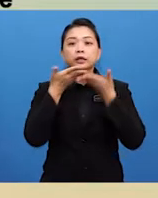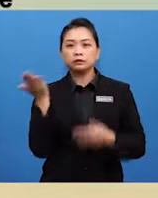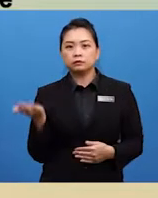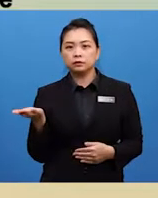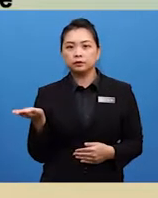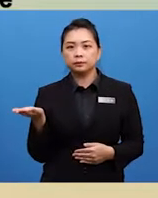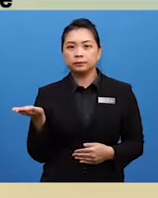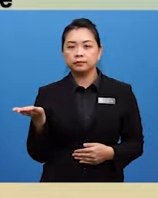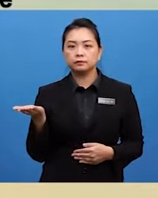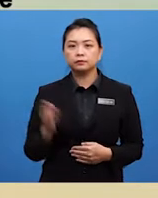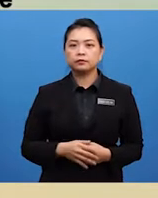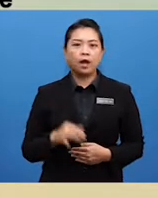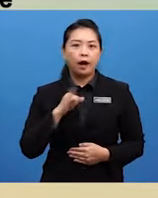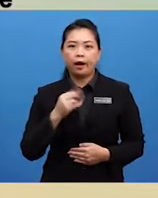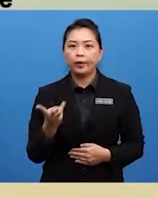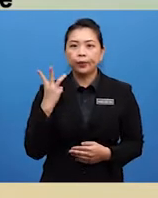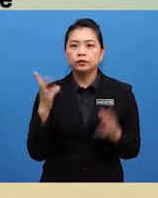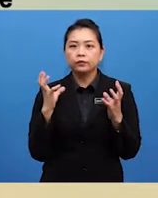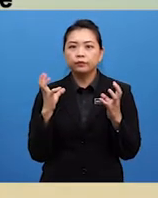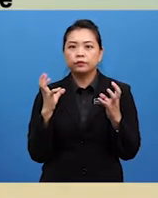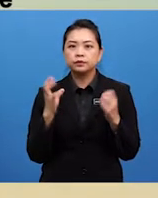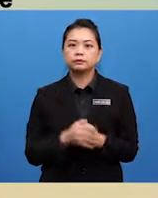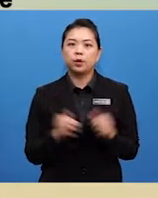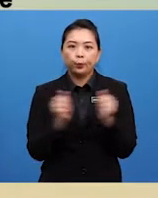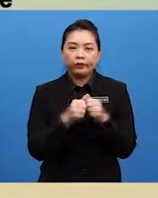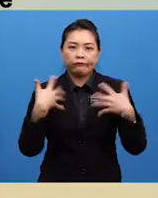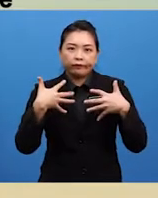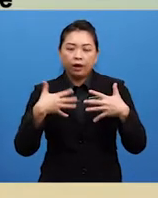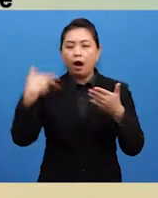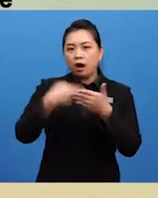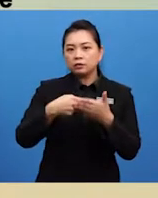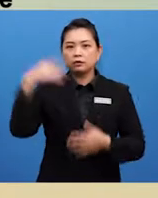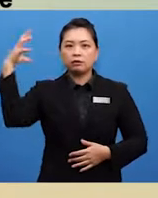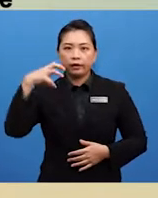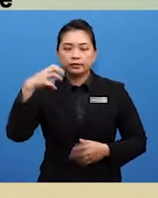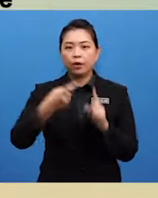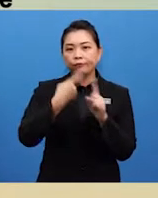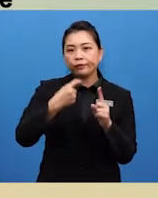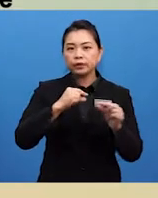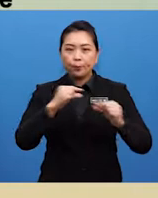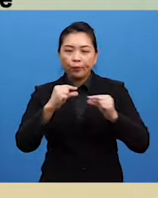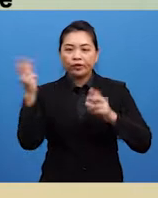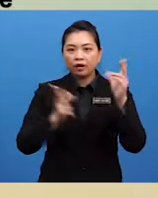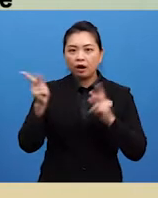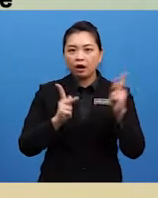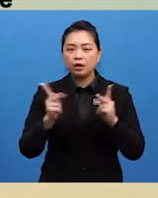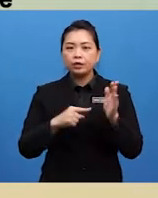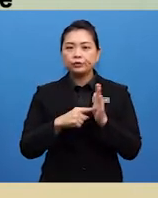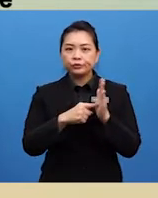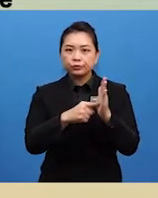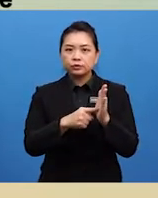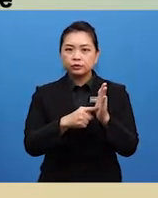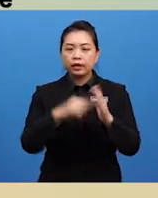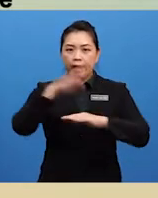arm. I was frozen with fear until the lights from moving cars shone